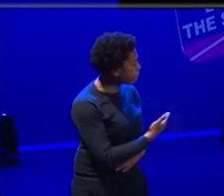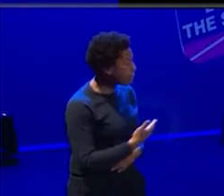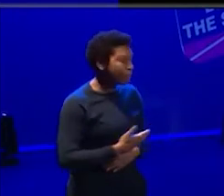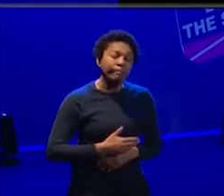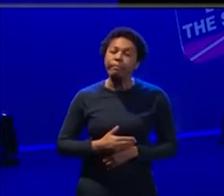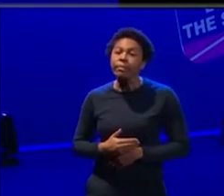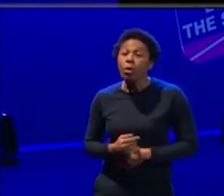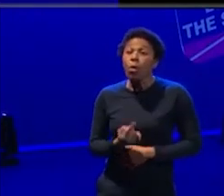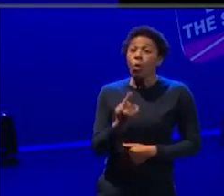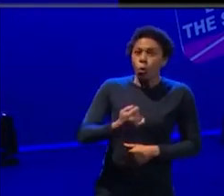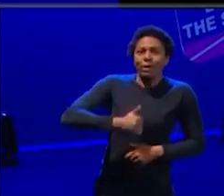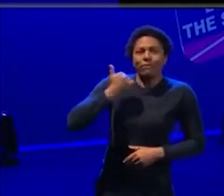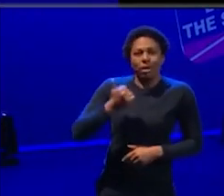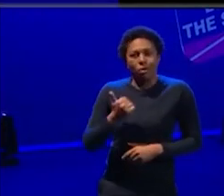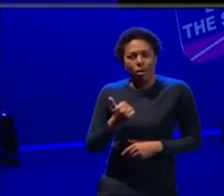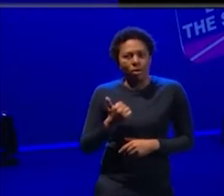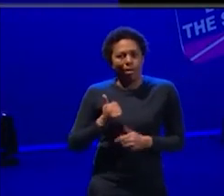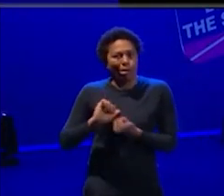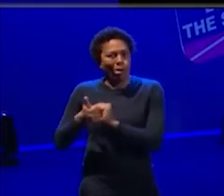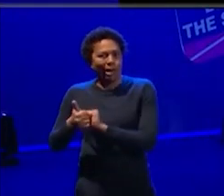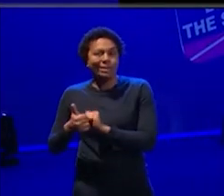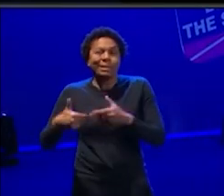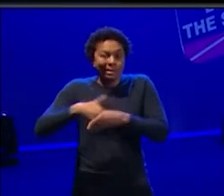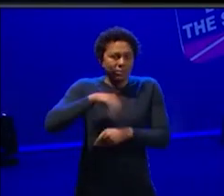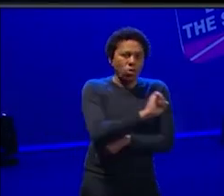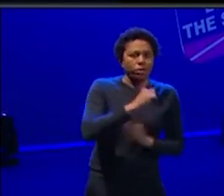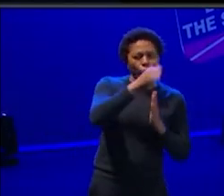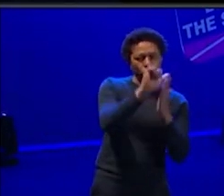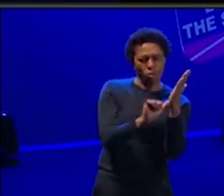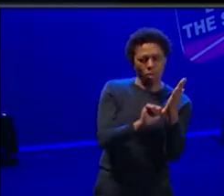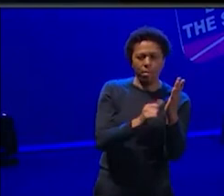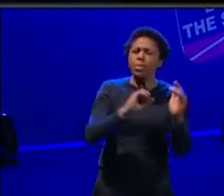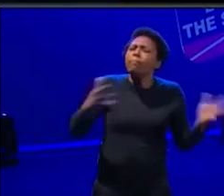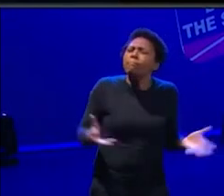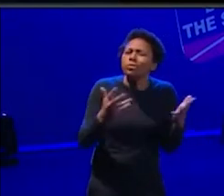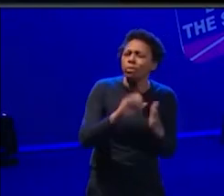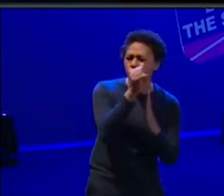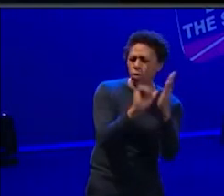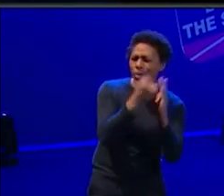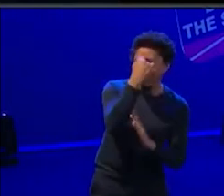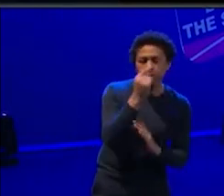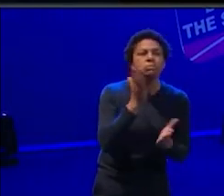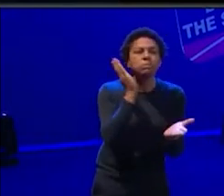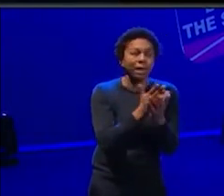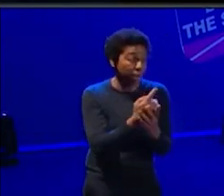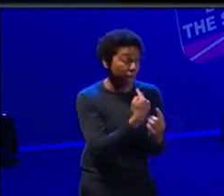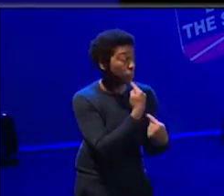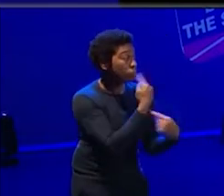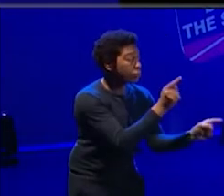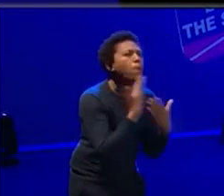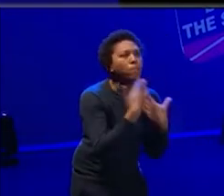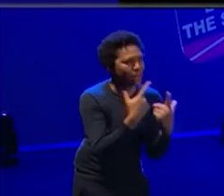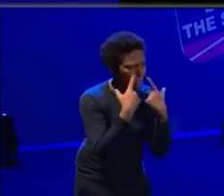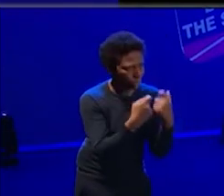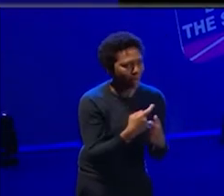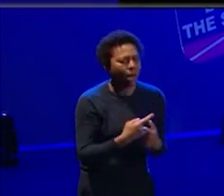mentoring program and she loves it. She always talks about it with us. So yeah, I would definitely go and check it out as same with Theatre Peckham and Blue Elephant Theatre.